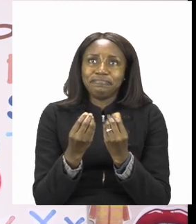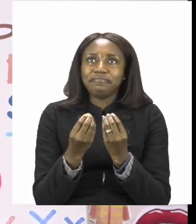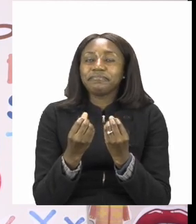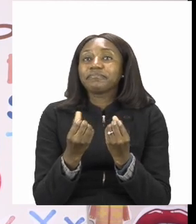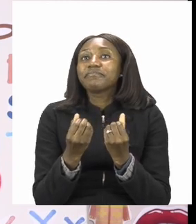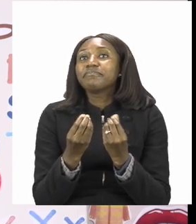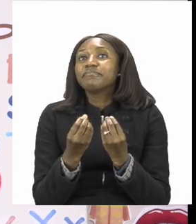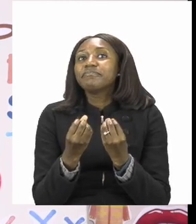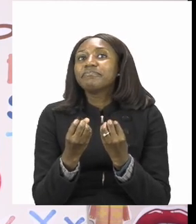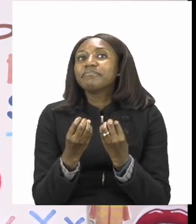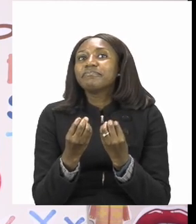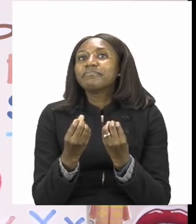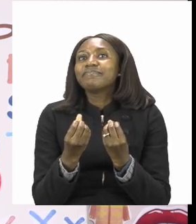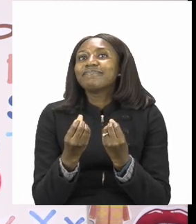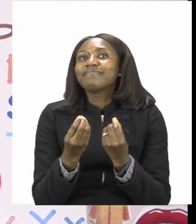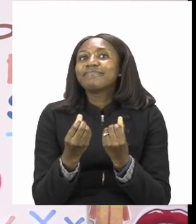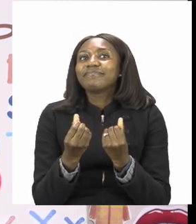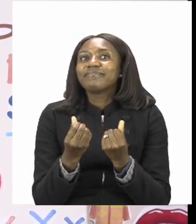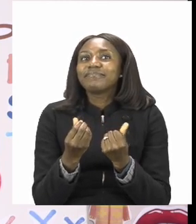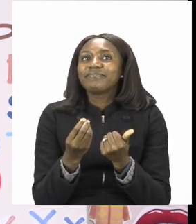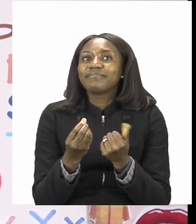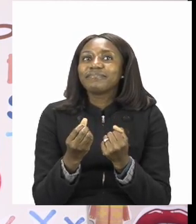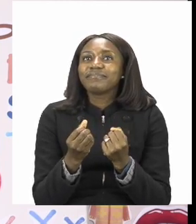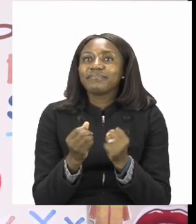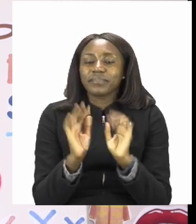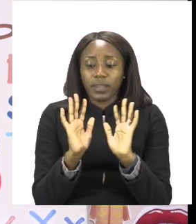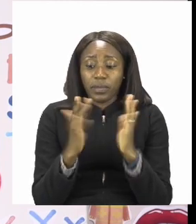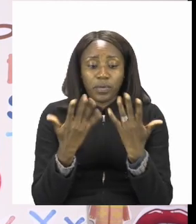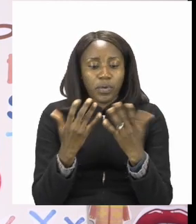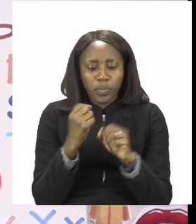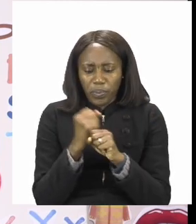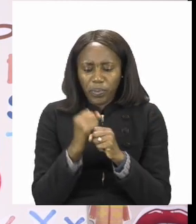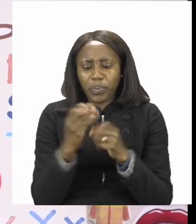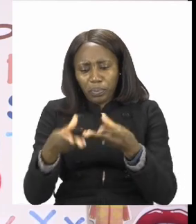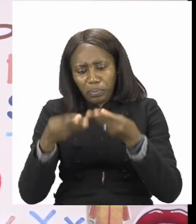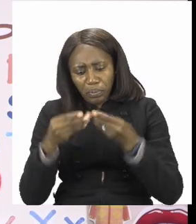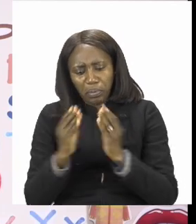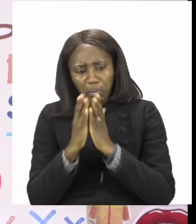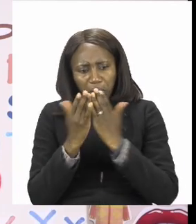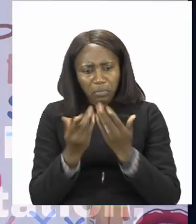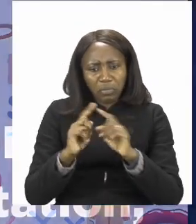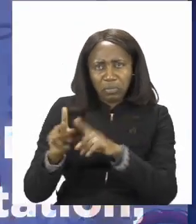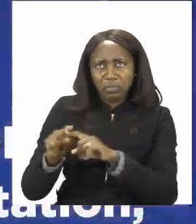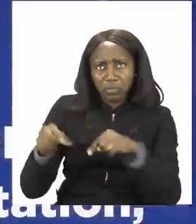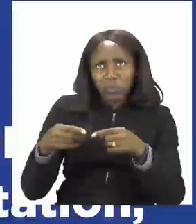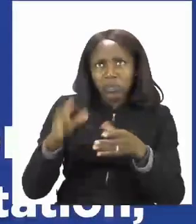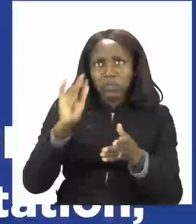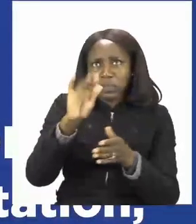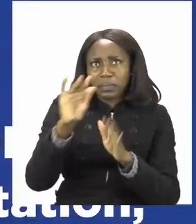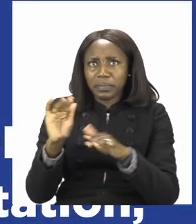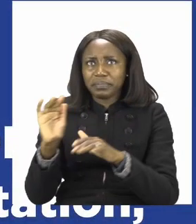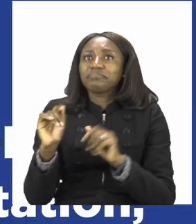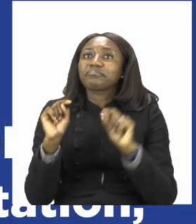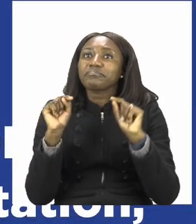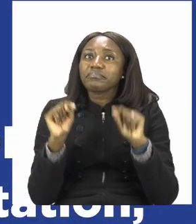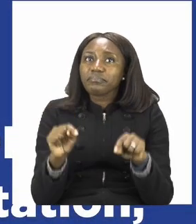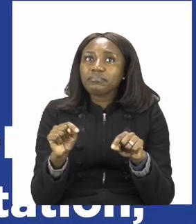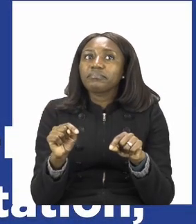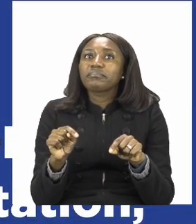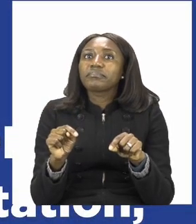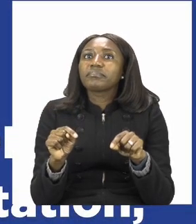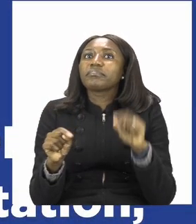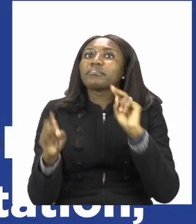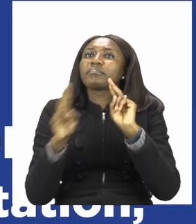fingertips too. Make sure your hands are dry before you touch anything else. For today's lesson